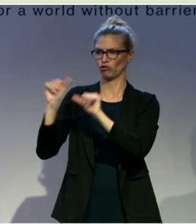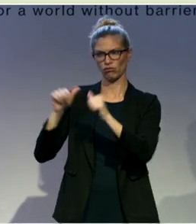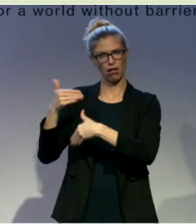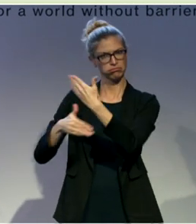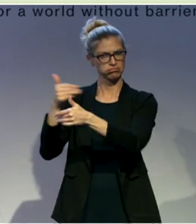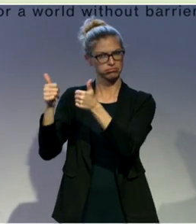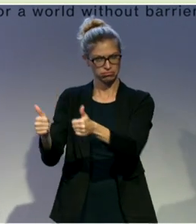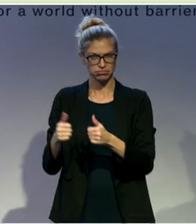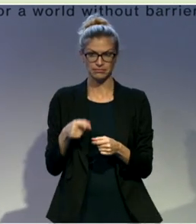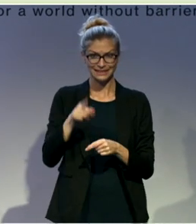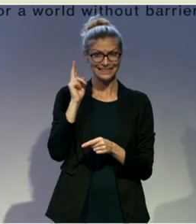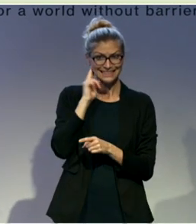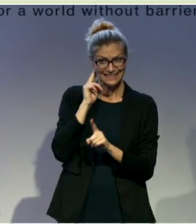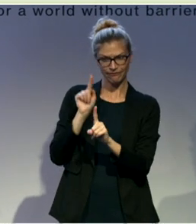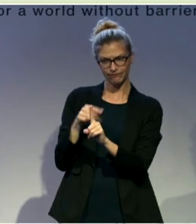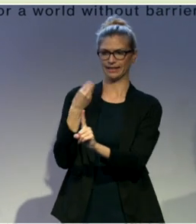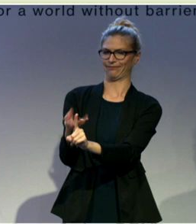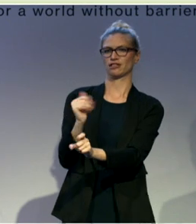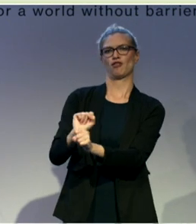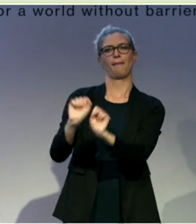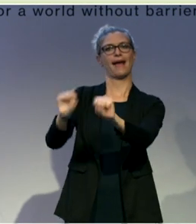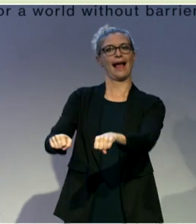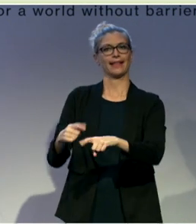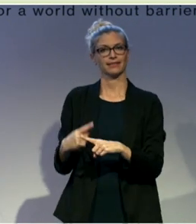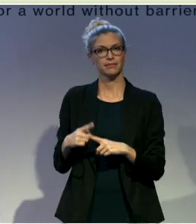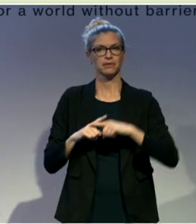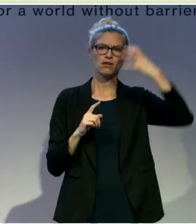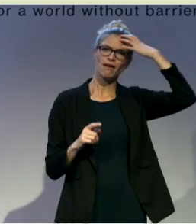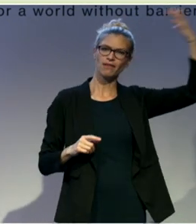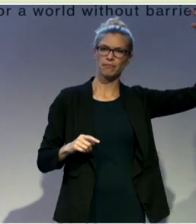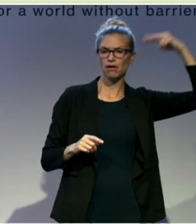and also the government, they can reduce their social spending.